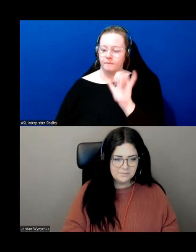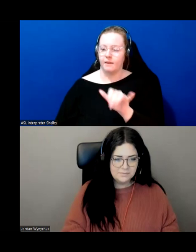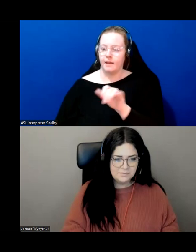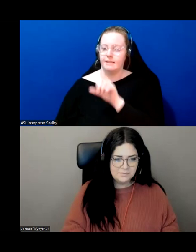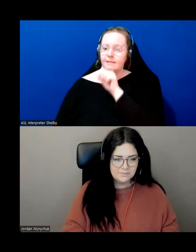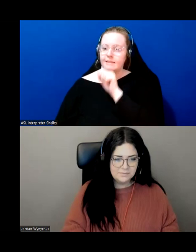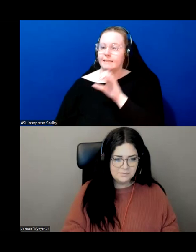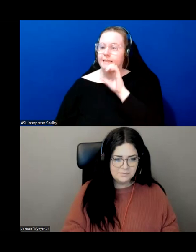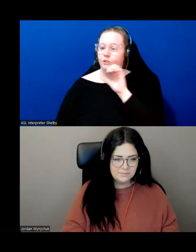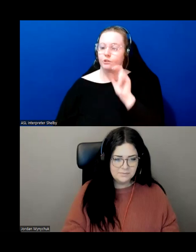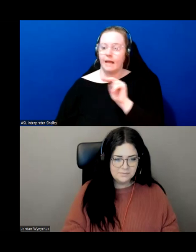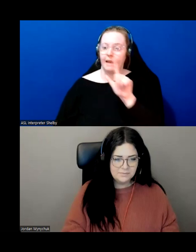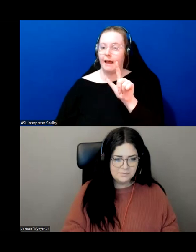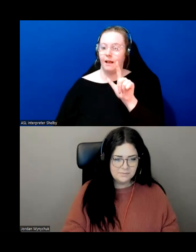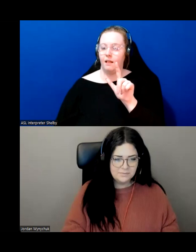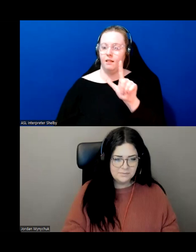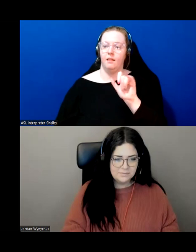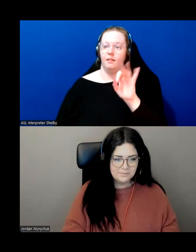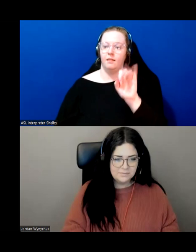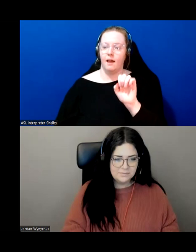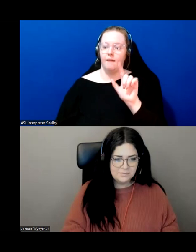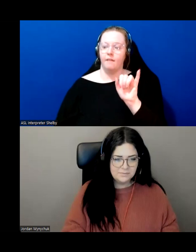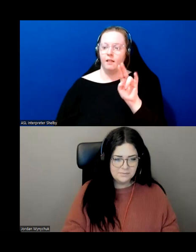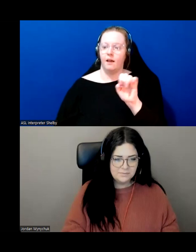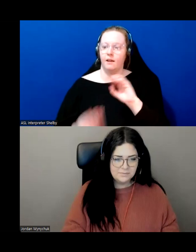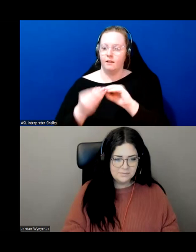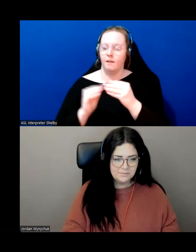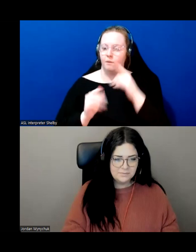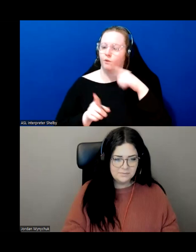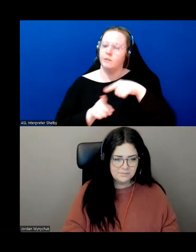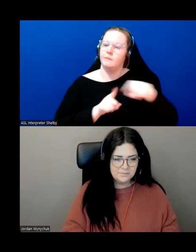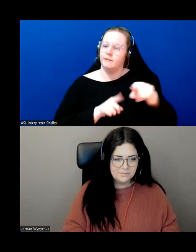nl uh lifeline number specifically for seniors nl